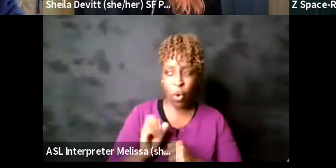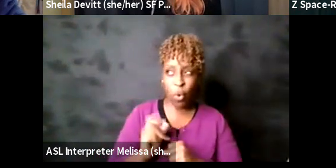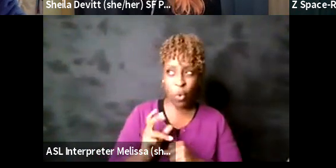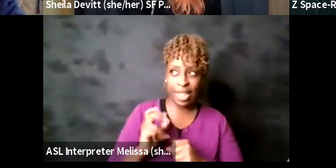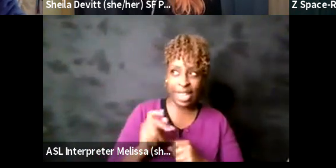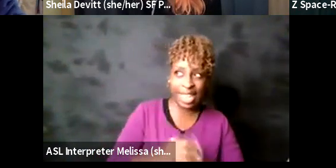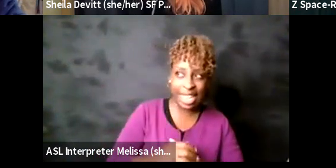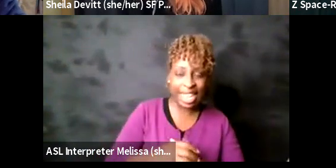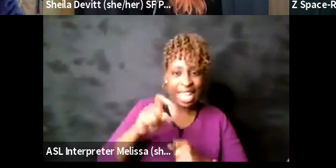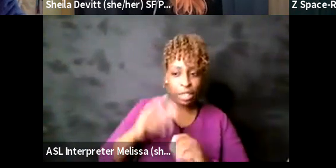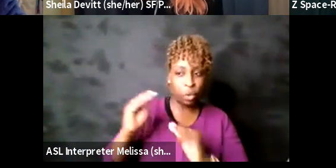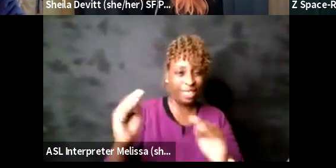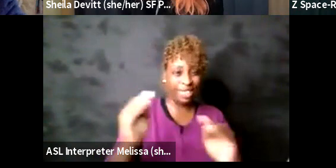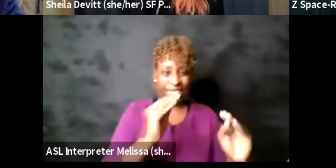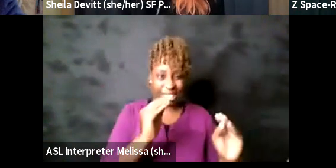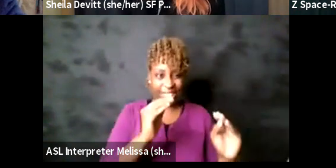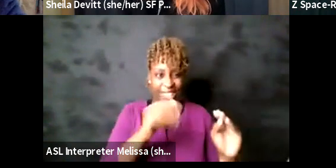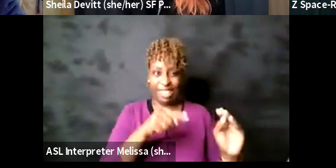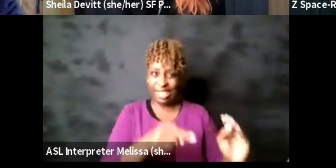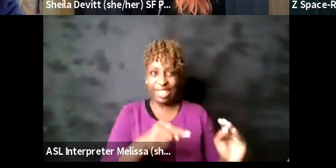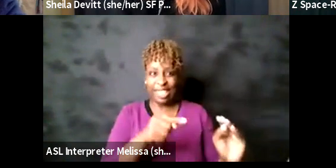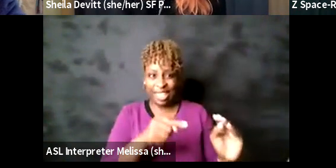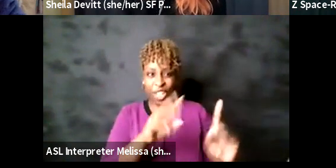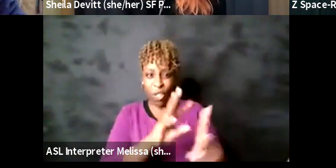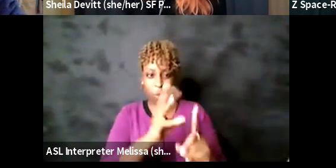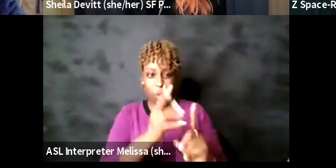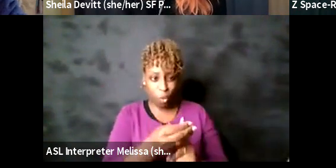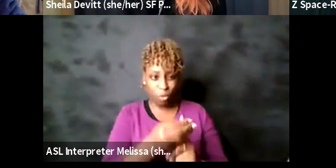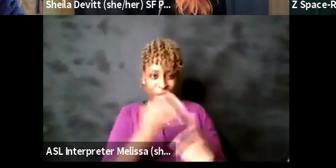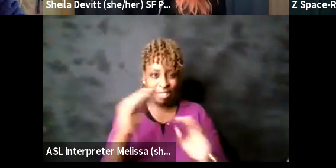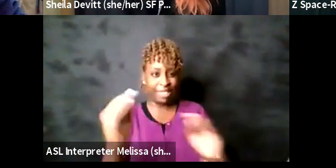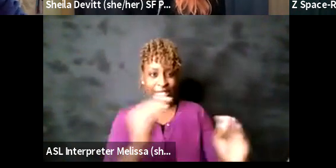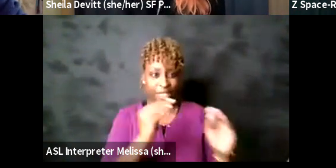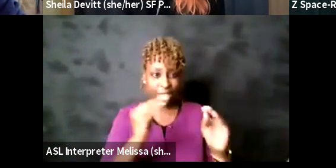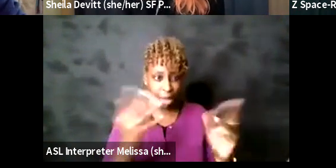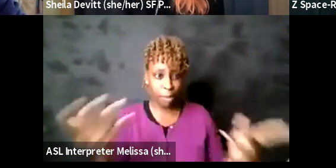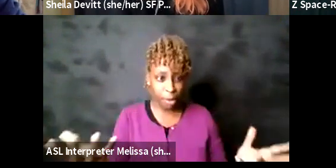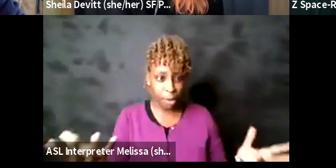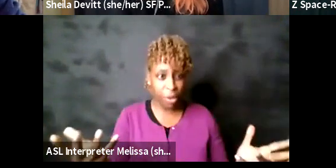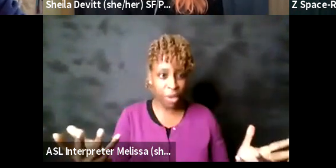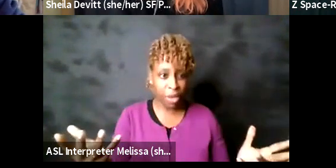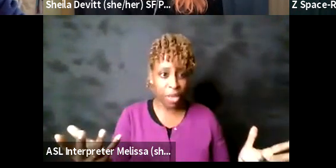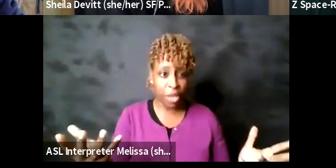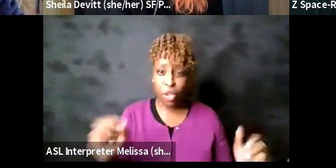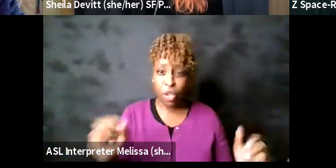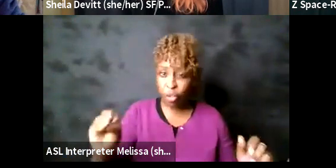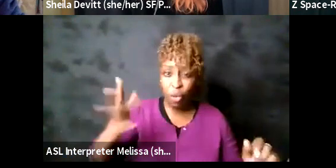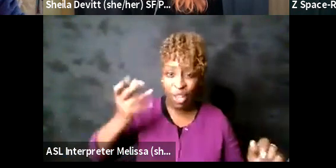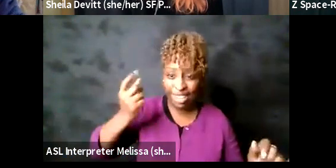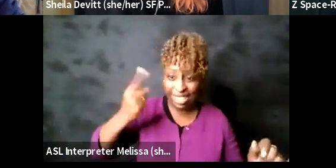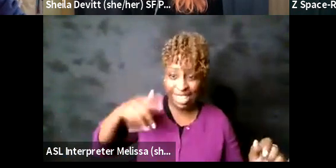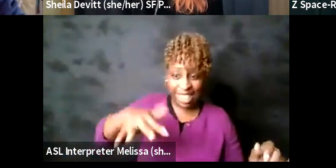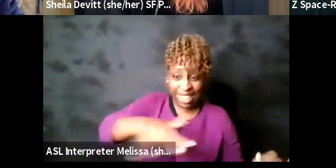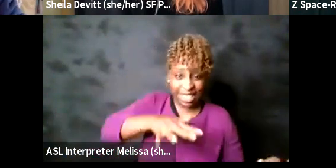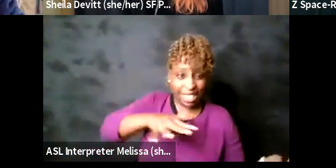-educate the dynamic and the culture here um we are in someone else's space uh